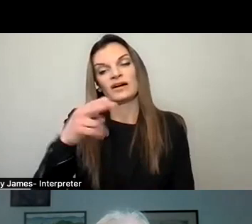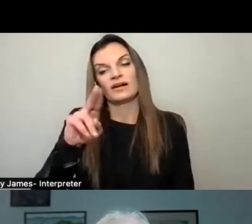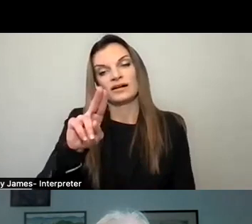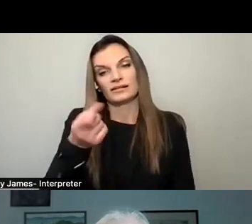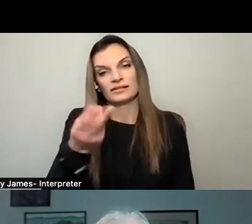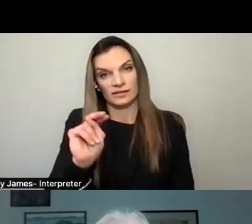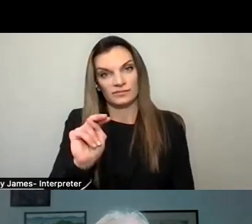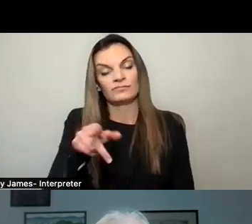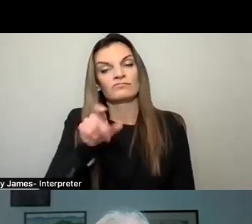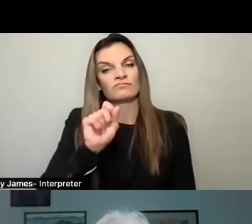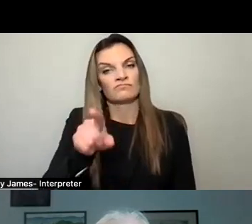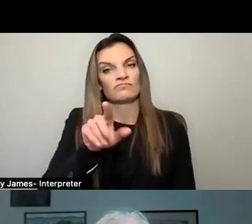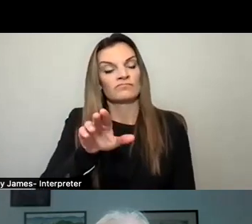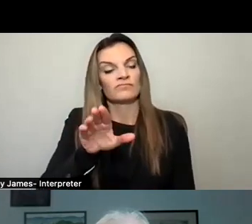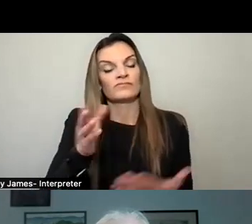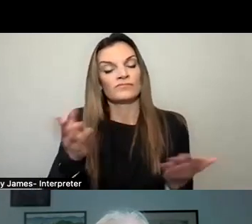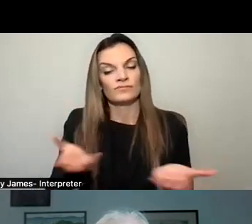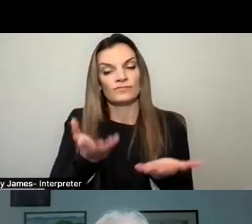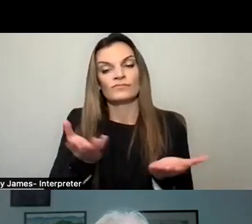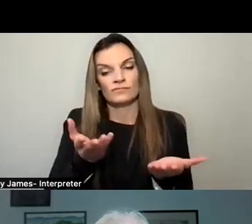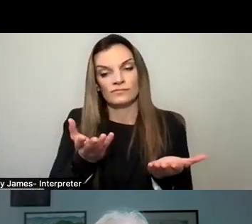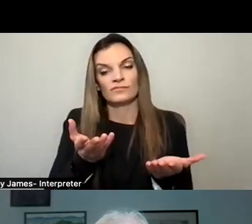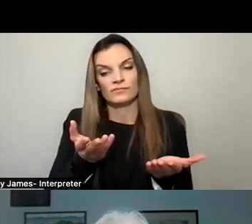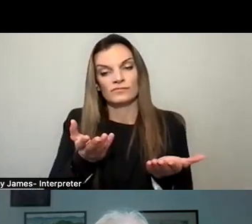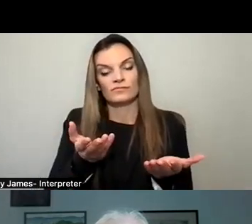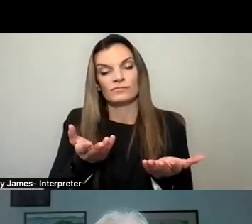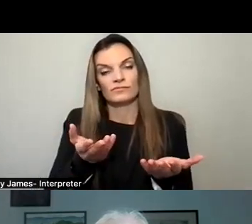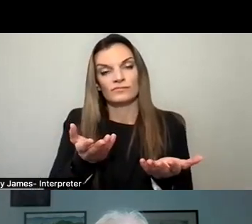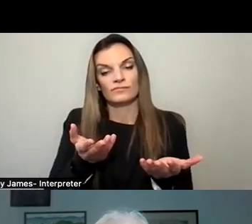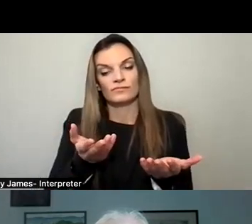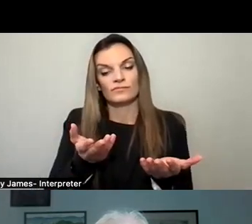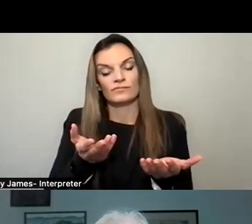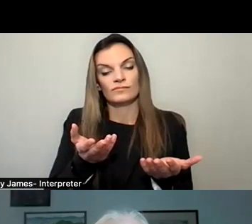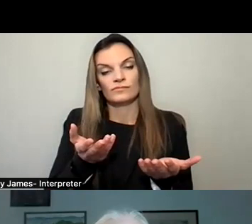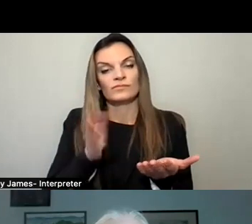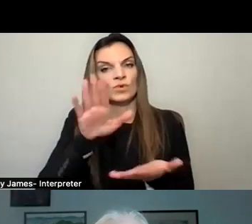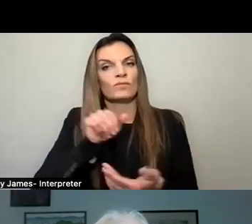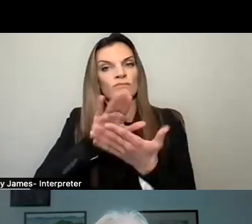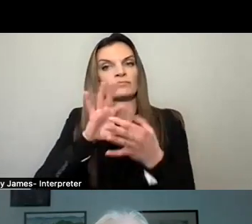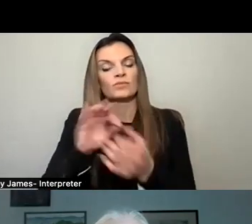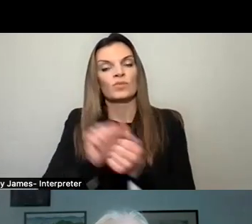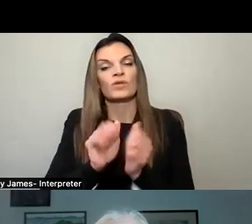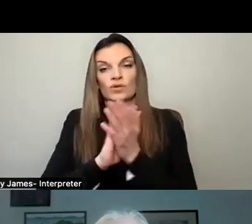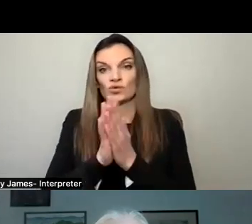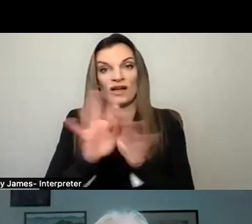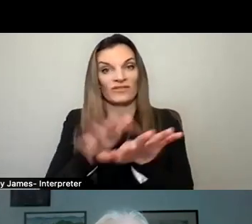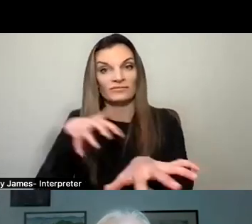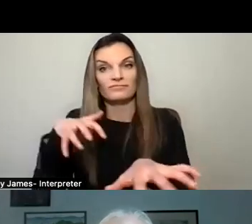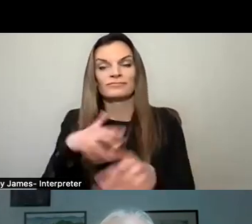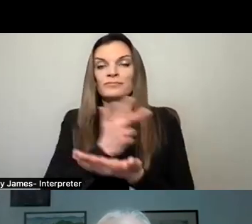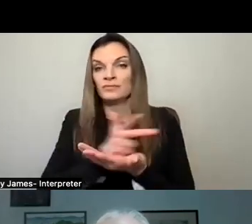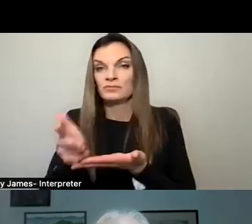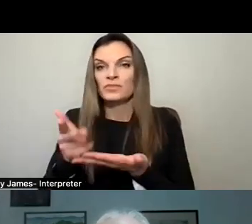in place to assess and respond to the ongoing impacts of traffic, traffic, parking and resource